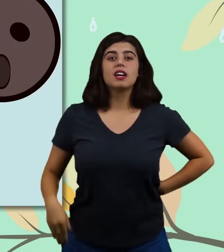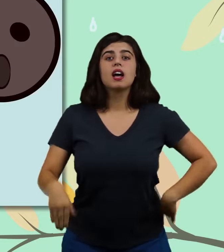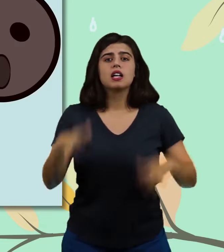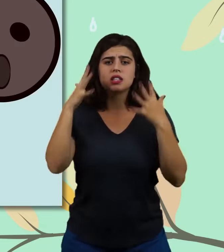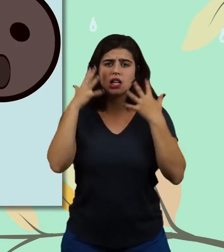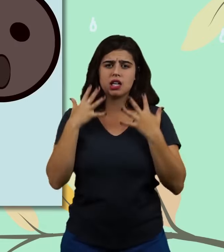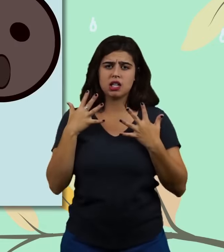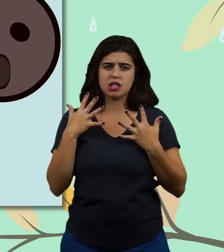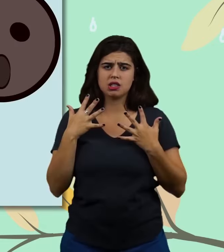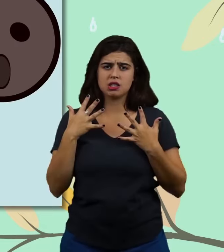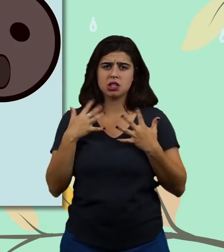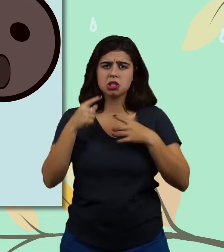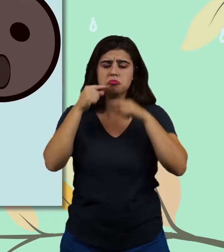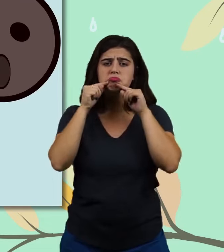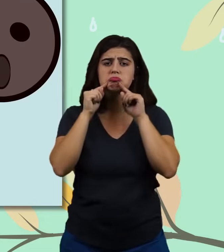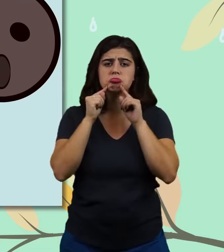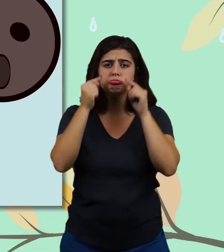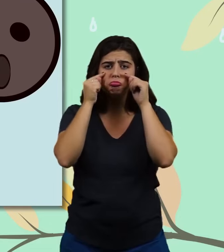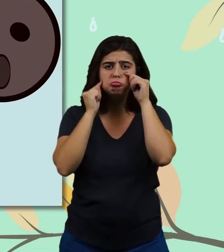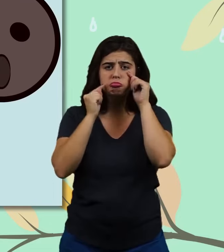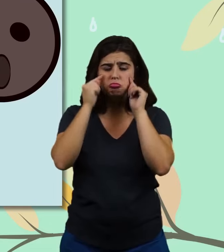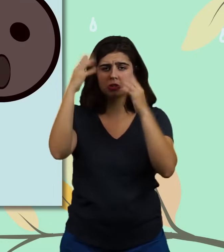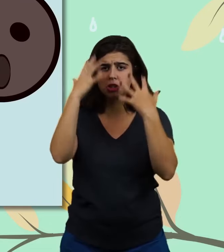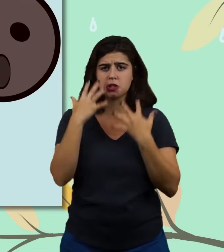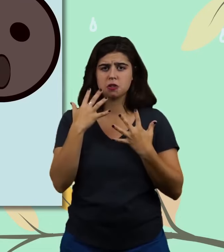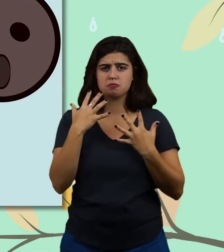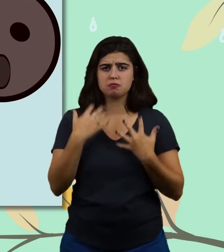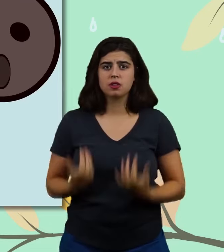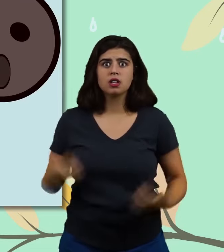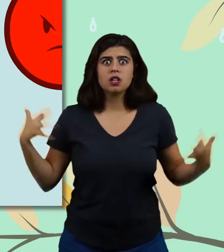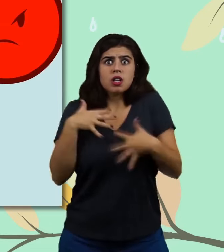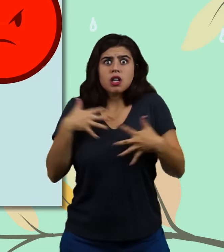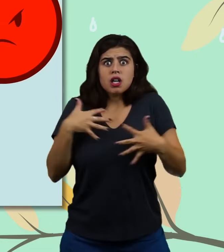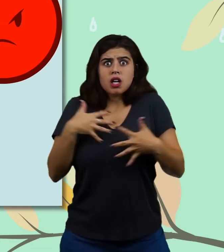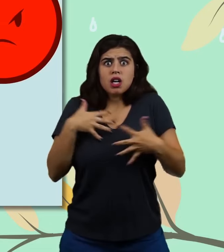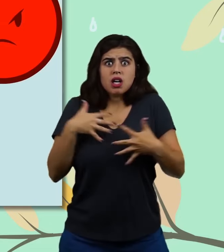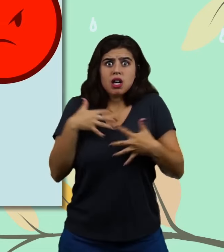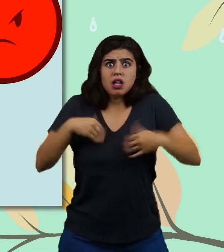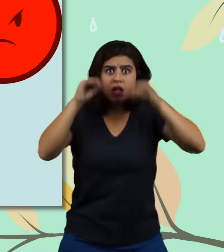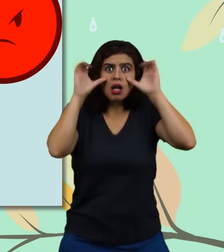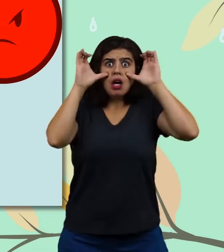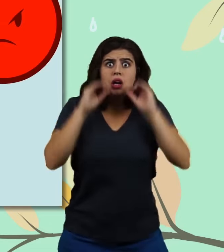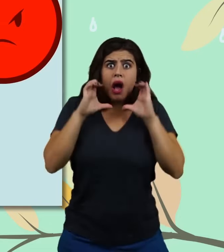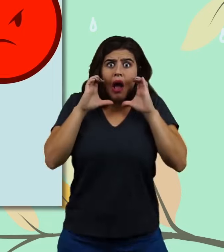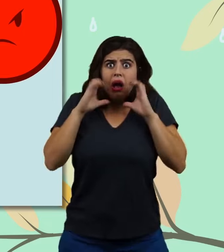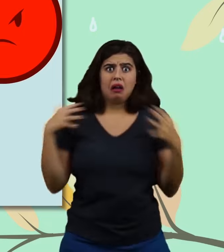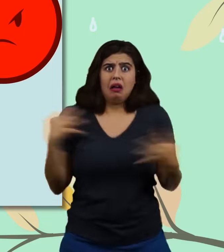said if we can't help crying fearful when we open our eyes and mouth